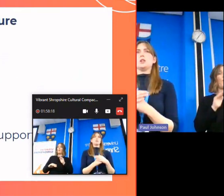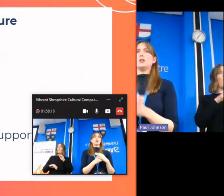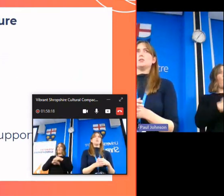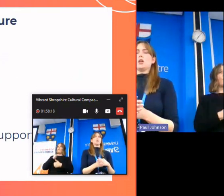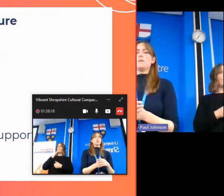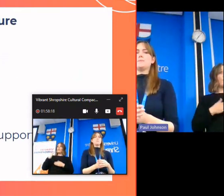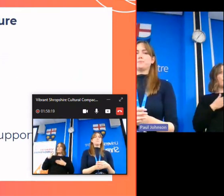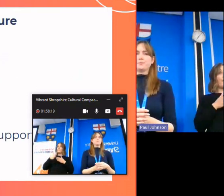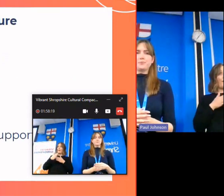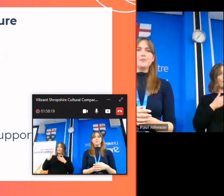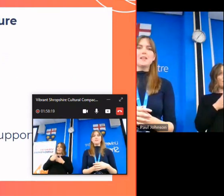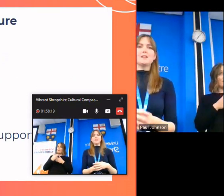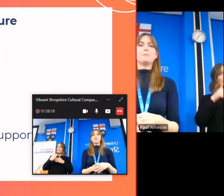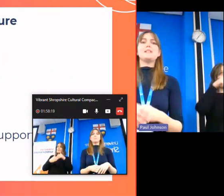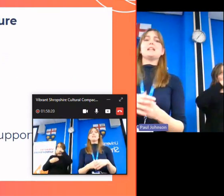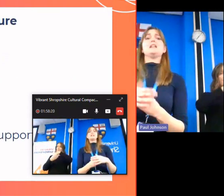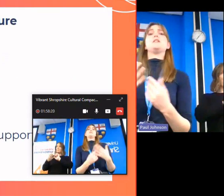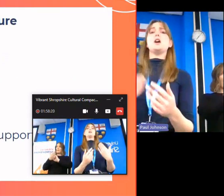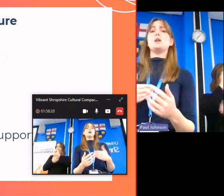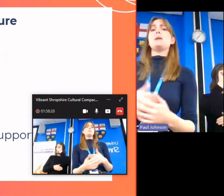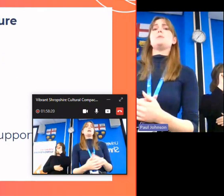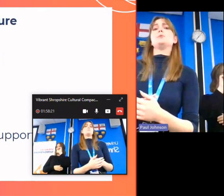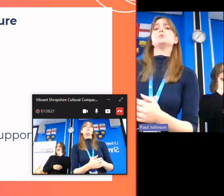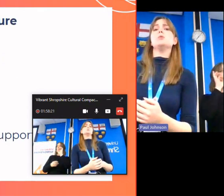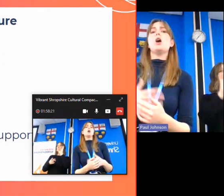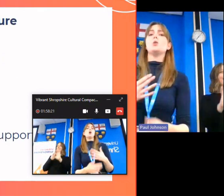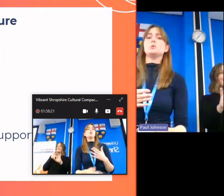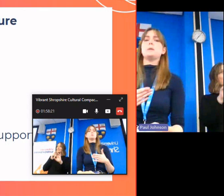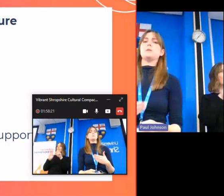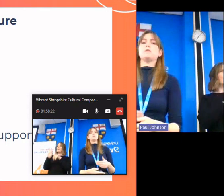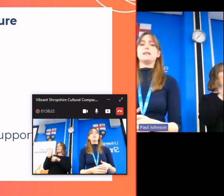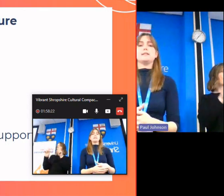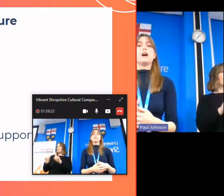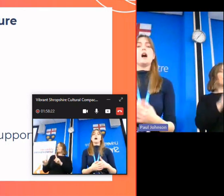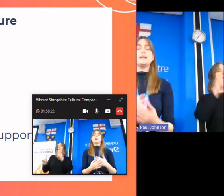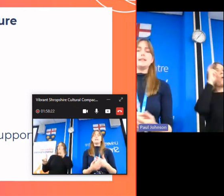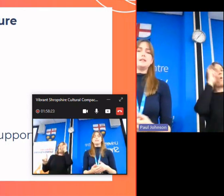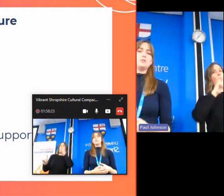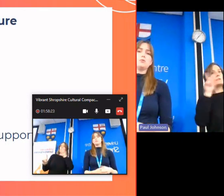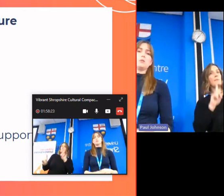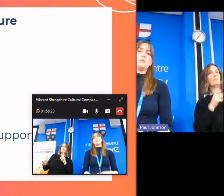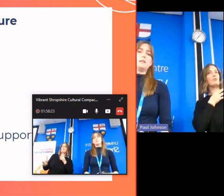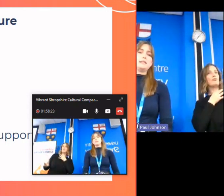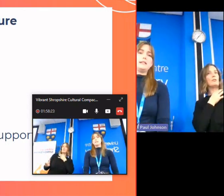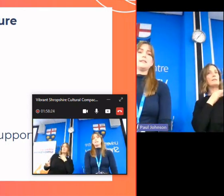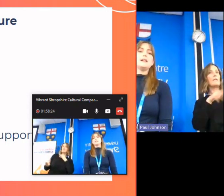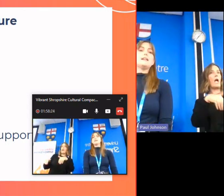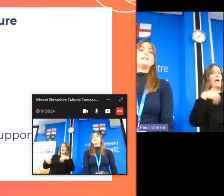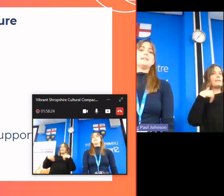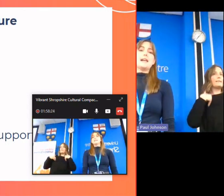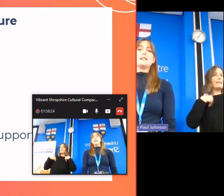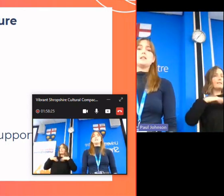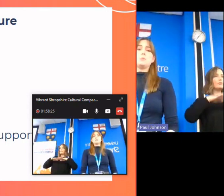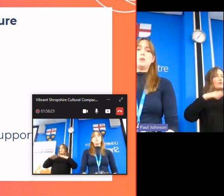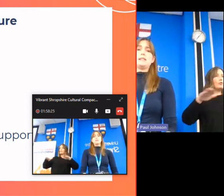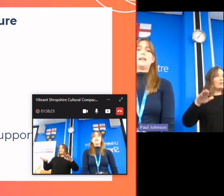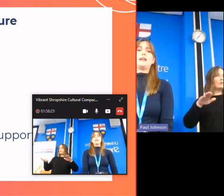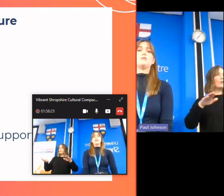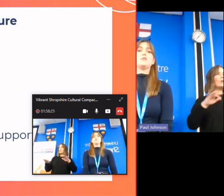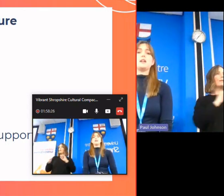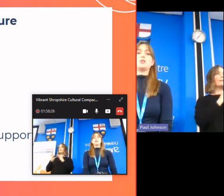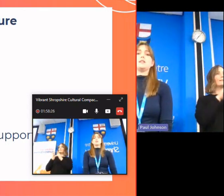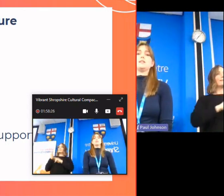participation in culture particularly for young people old people at risk isolated rural communities ascend